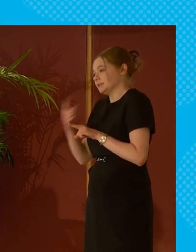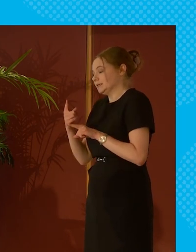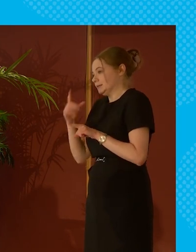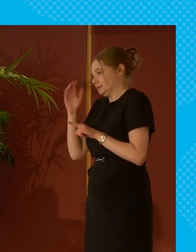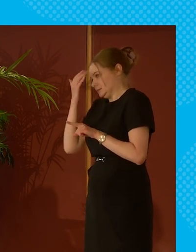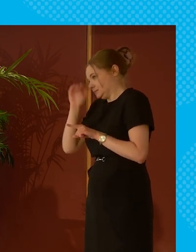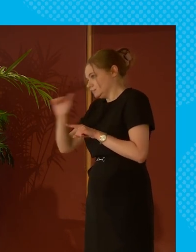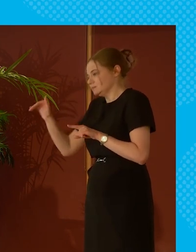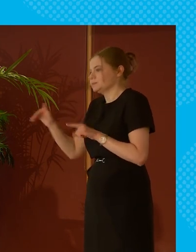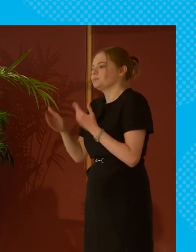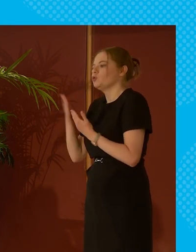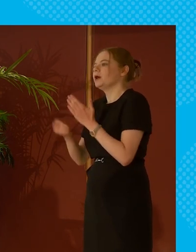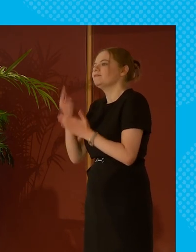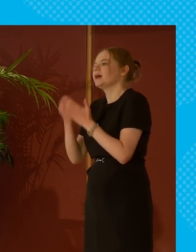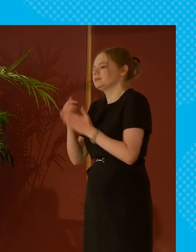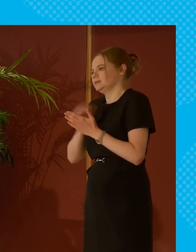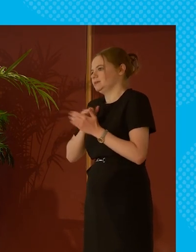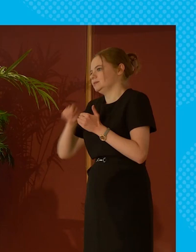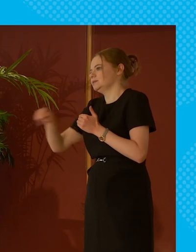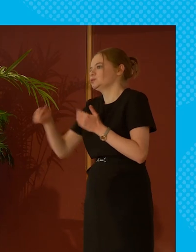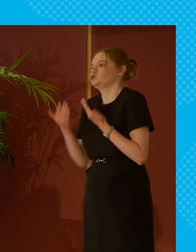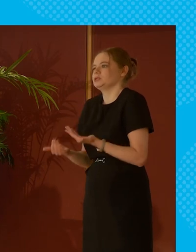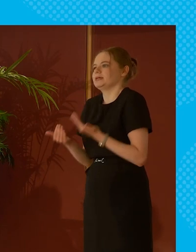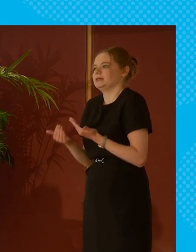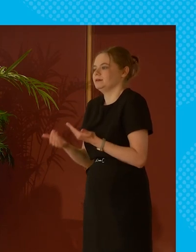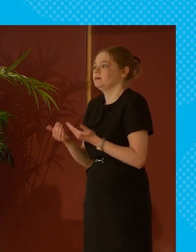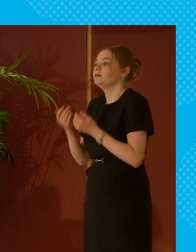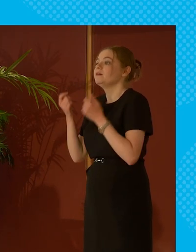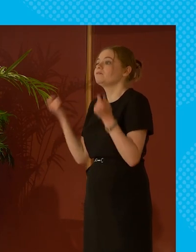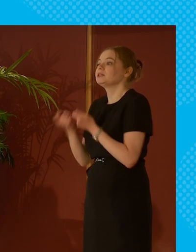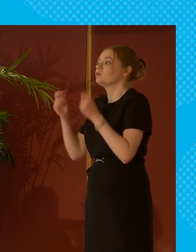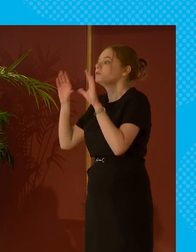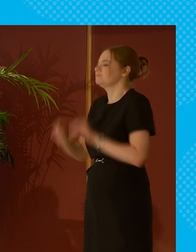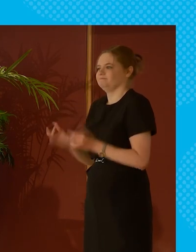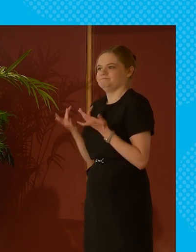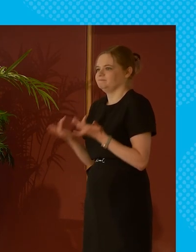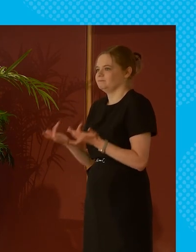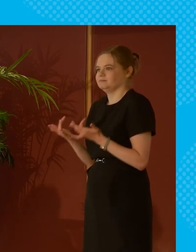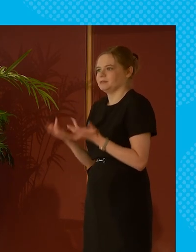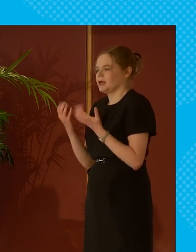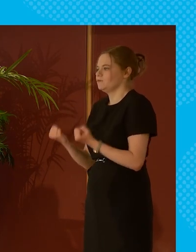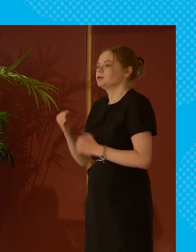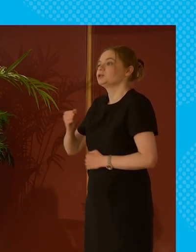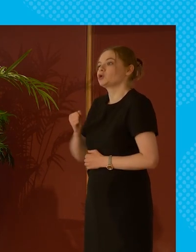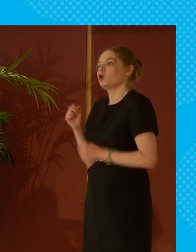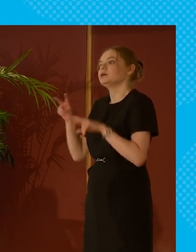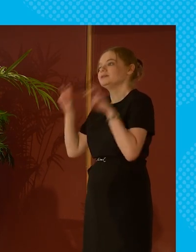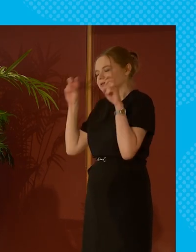opportunity the final plug to remind you of a couple more events that are taking place today the festival isn't quite over yet we have